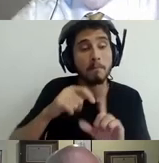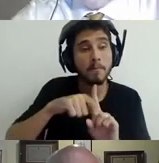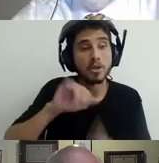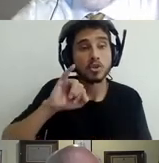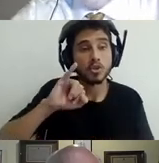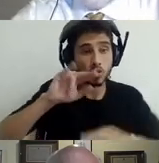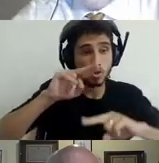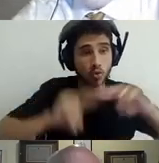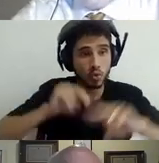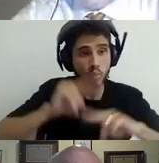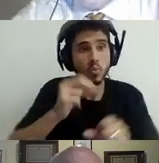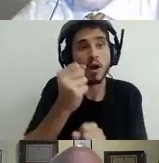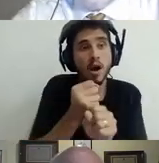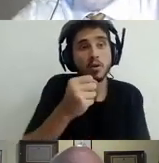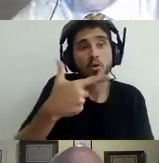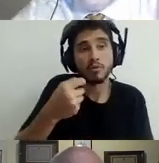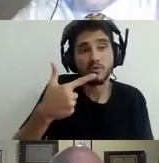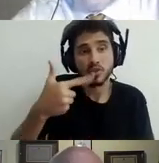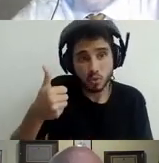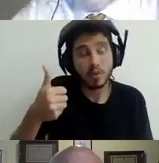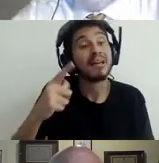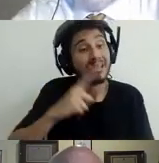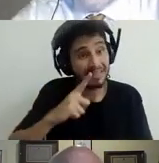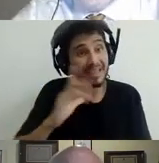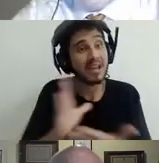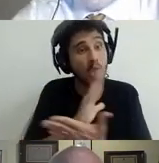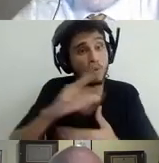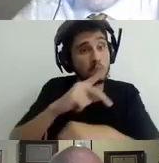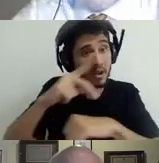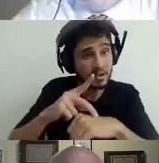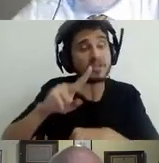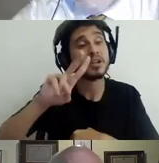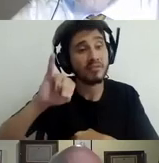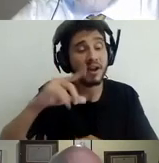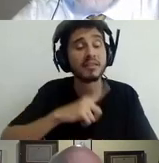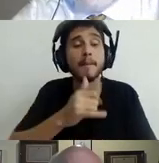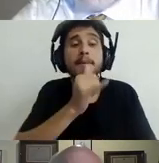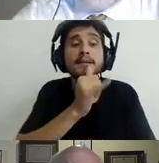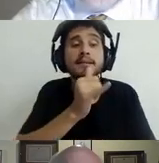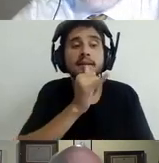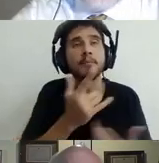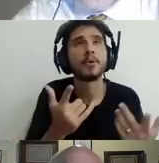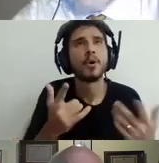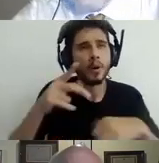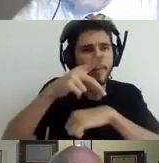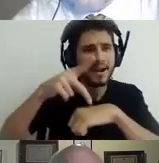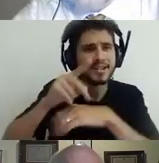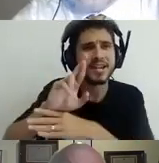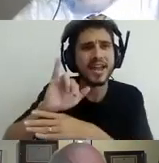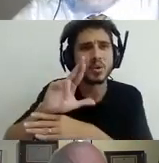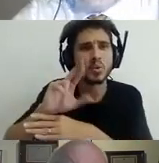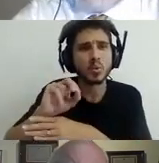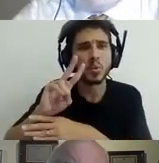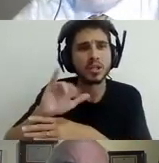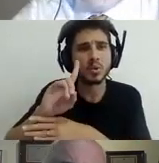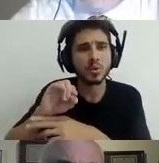national exams like the UK with the GCES and France with the baccalaureate or Germany